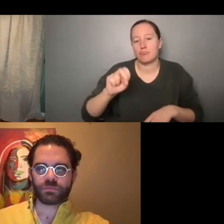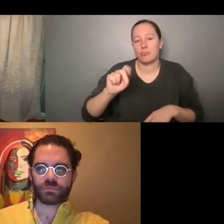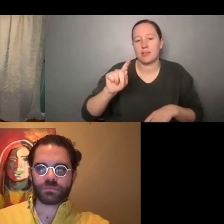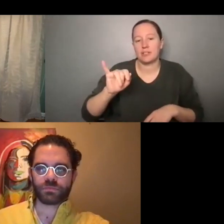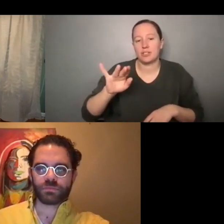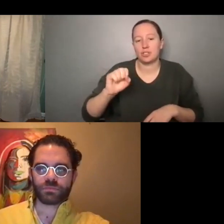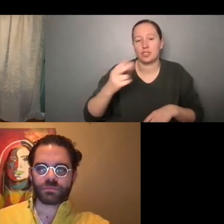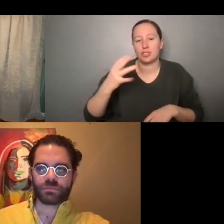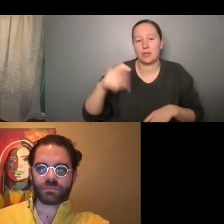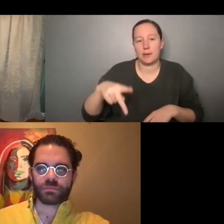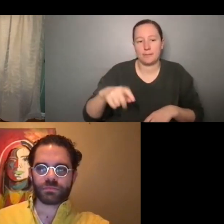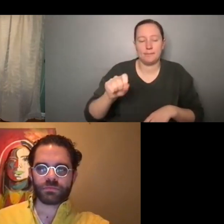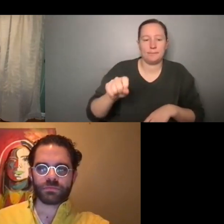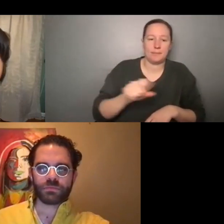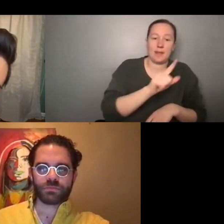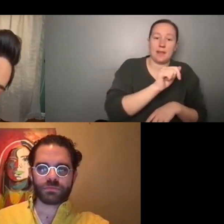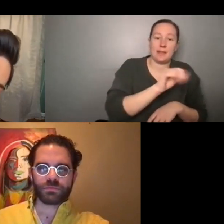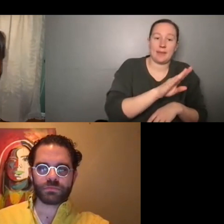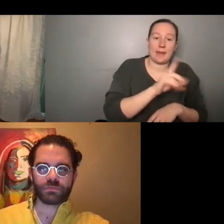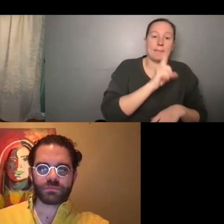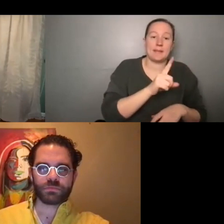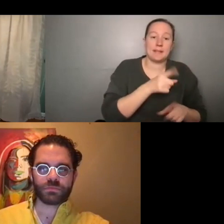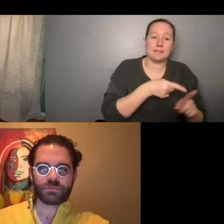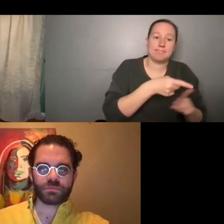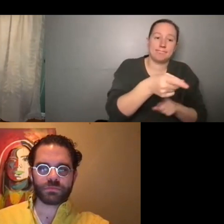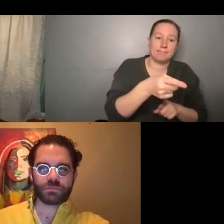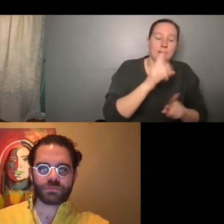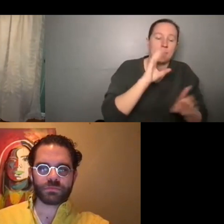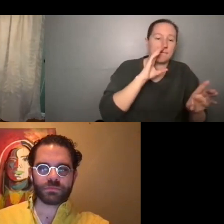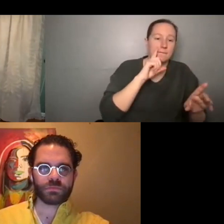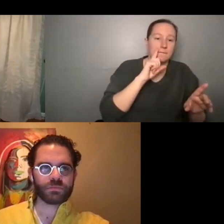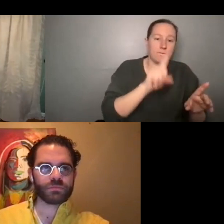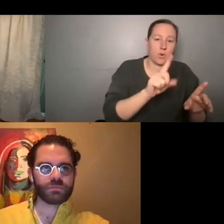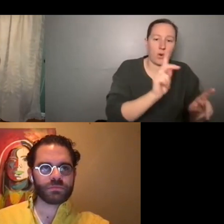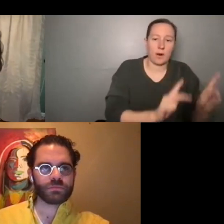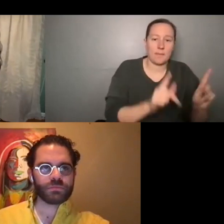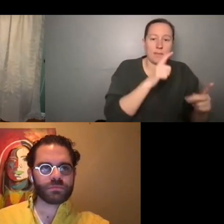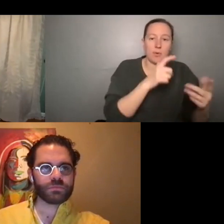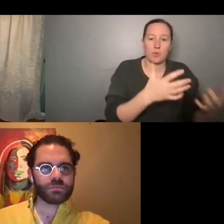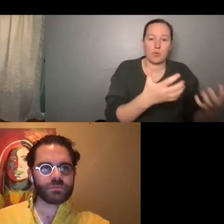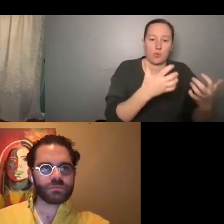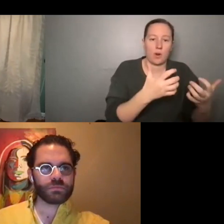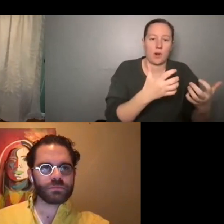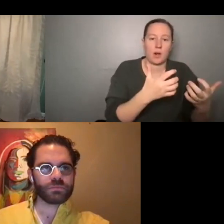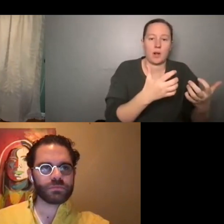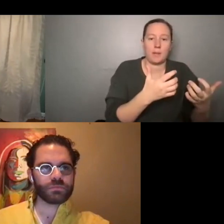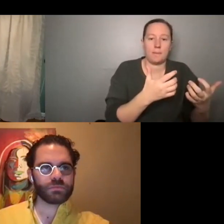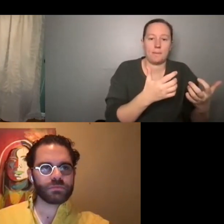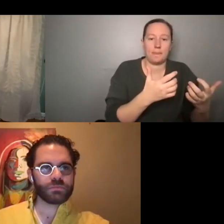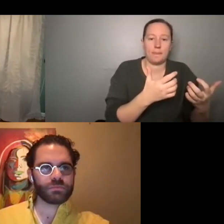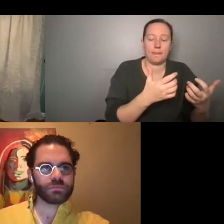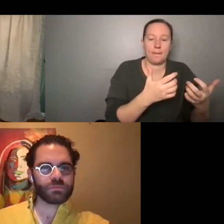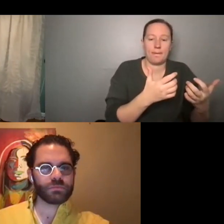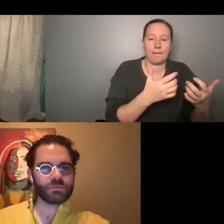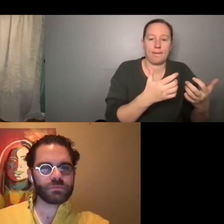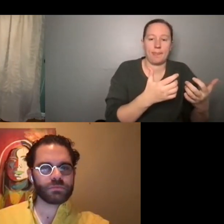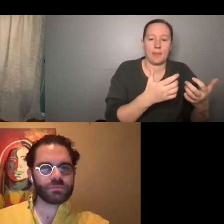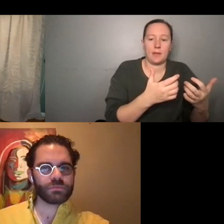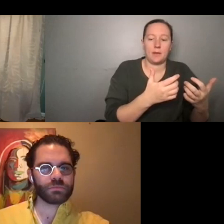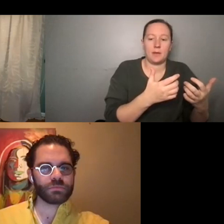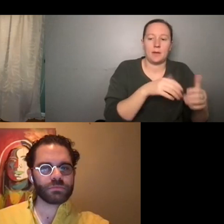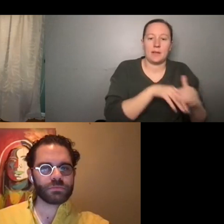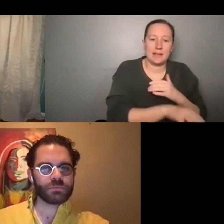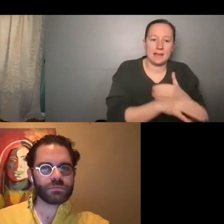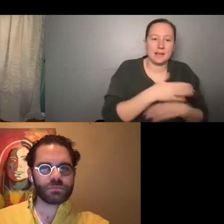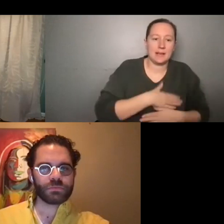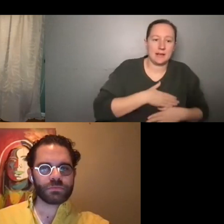Yes. So the, the labs are really for folks who are looking to go into, um, you know, the entertainment industry,